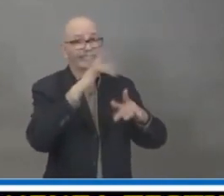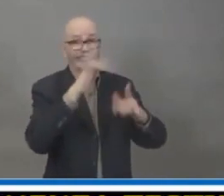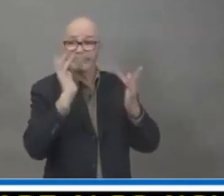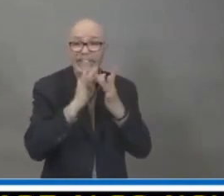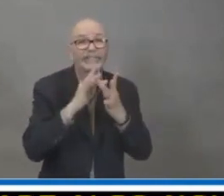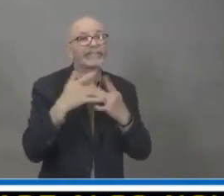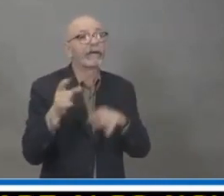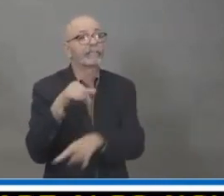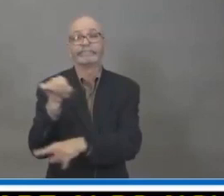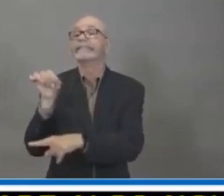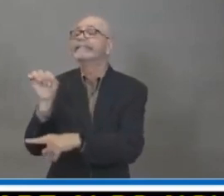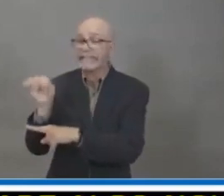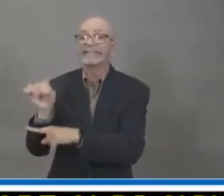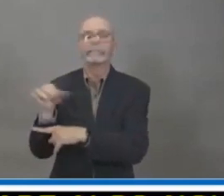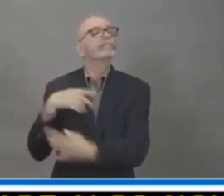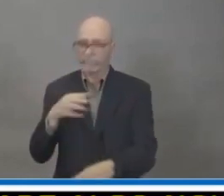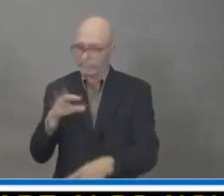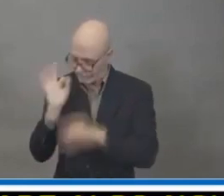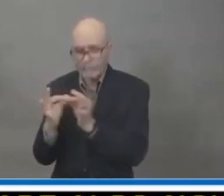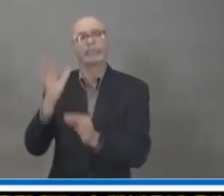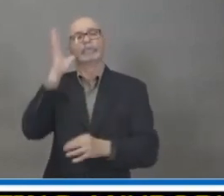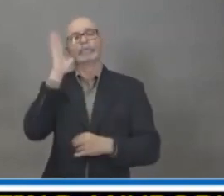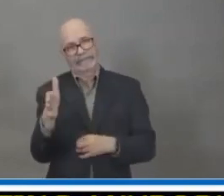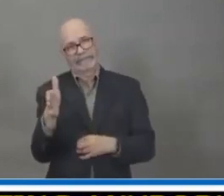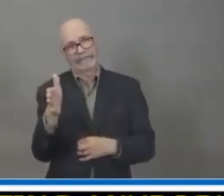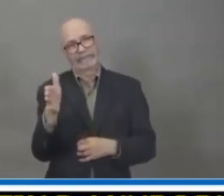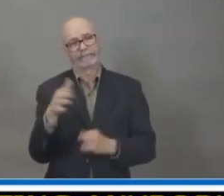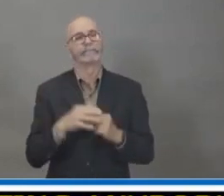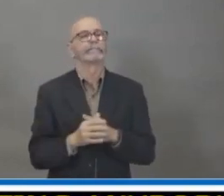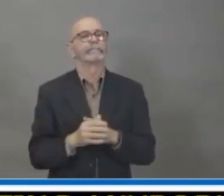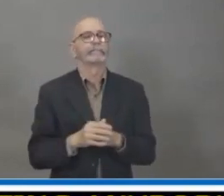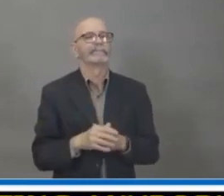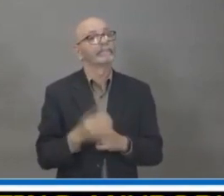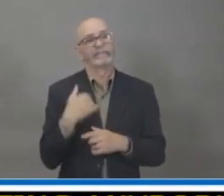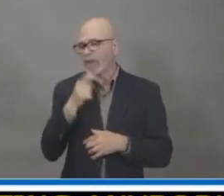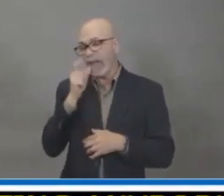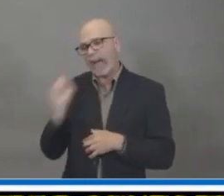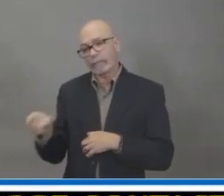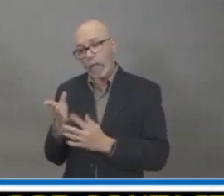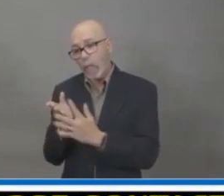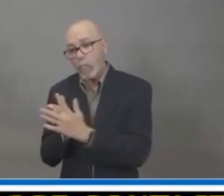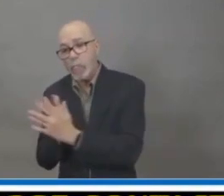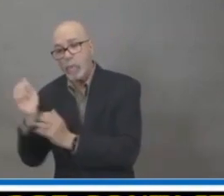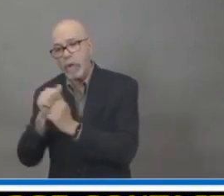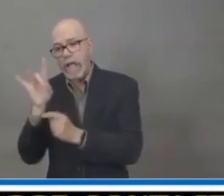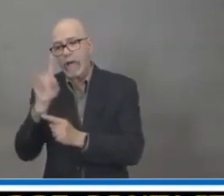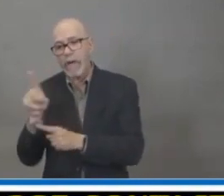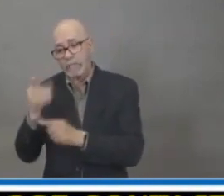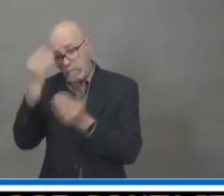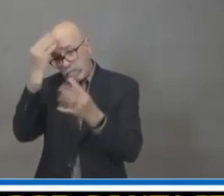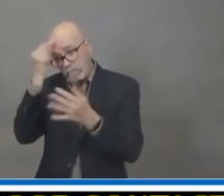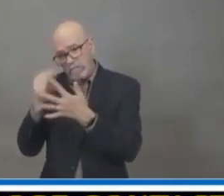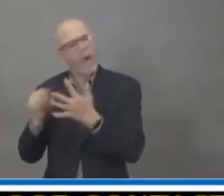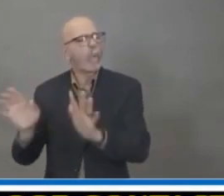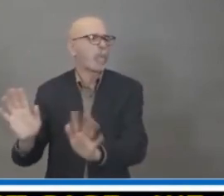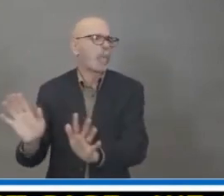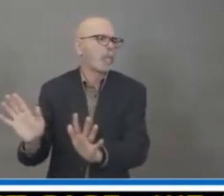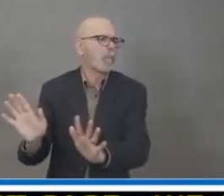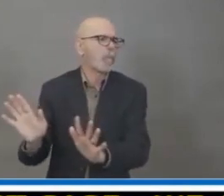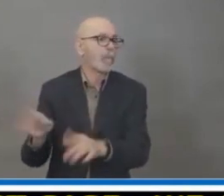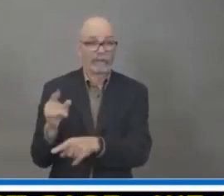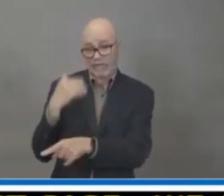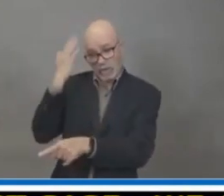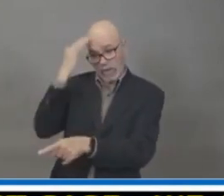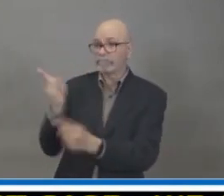We are working with those contacts. They don't have to go through 811. We'll work with them to directly get them into one of the COVID assessment centers